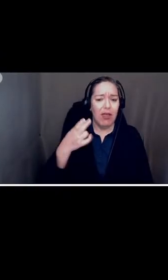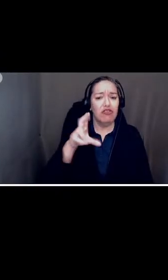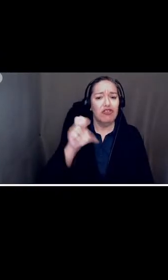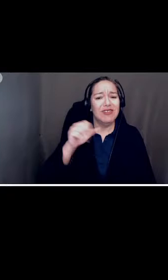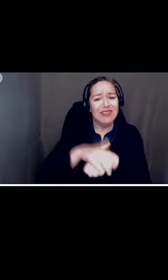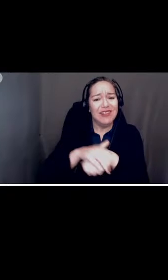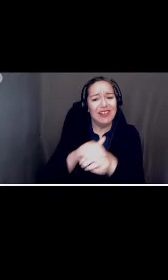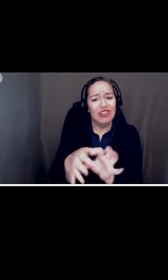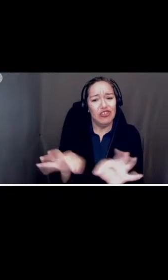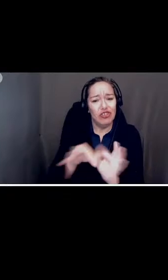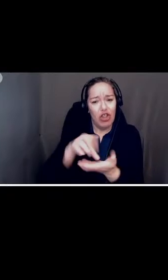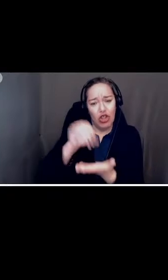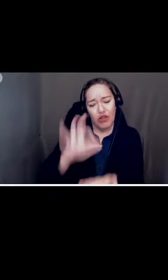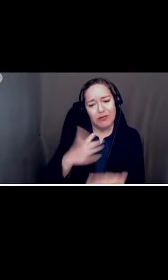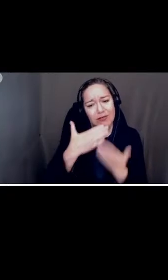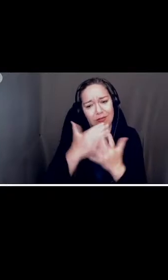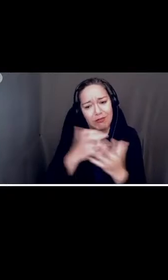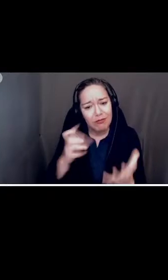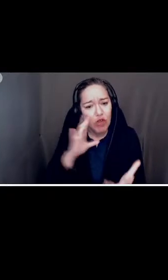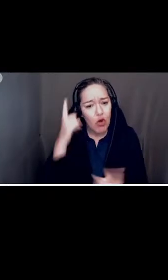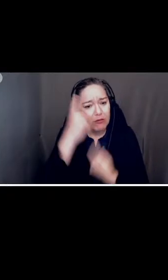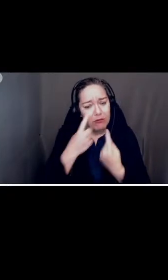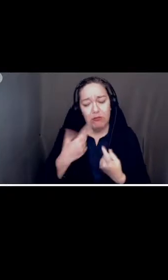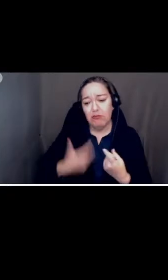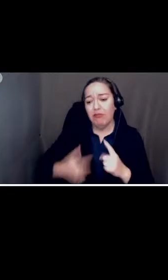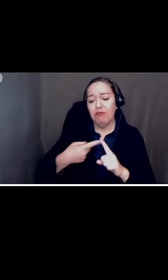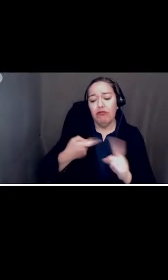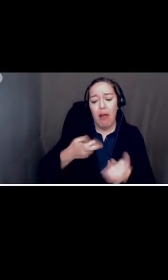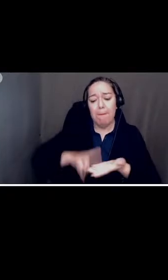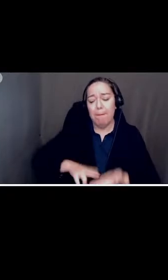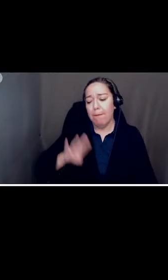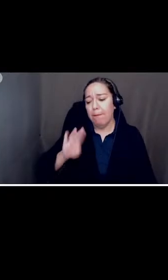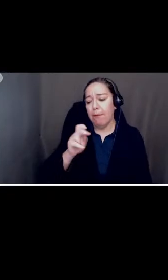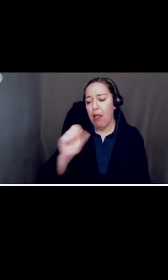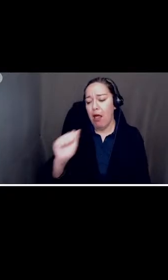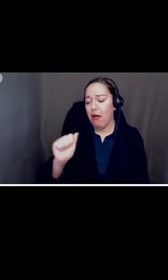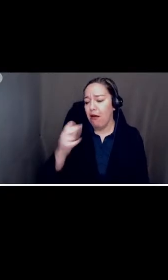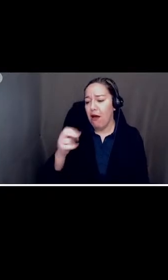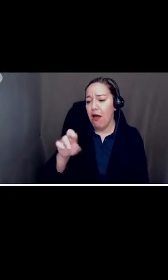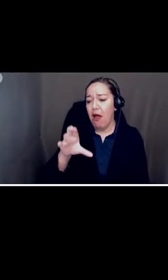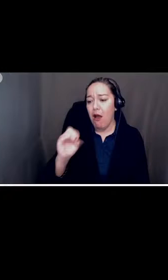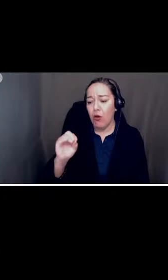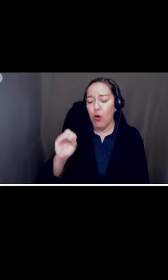sincerely blanca haro bloomington high school language assistant community liaison